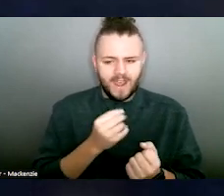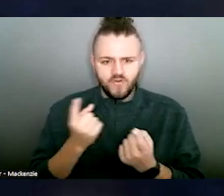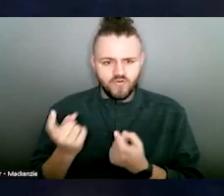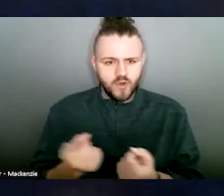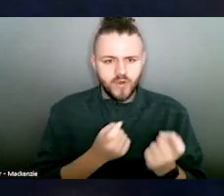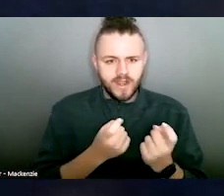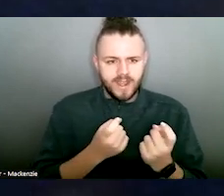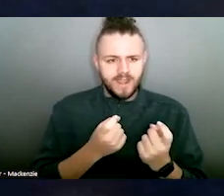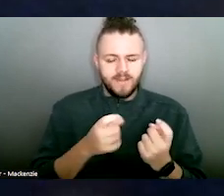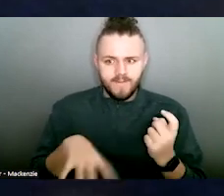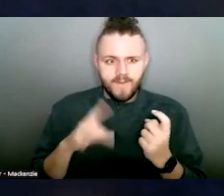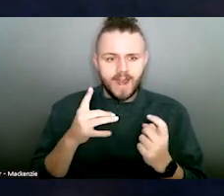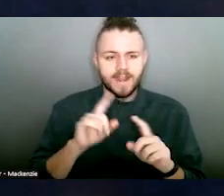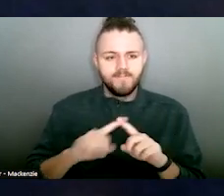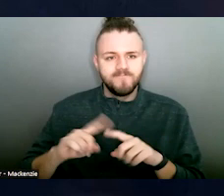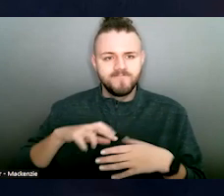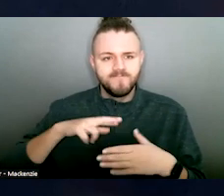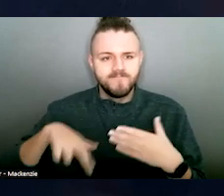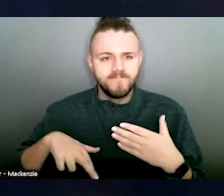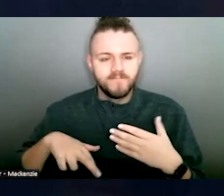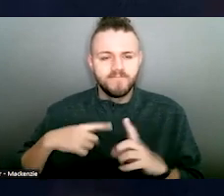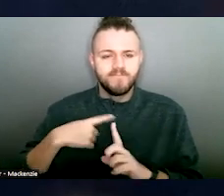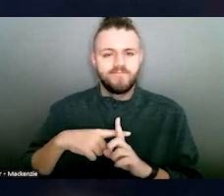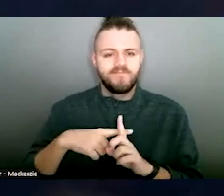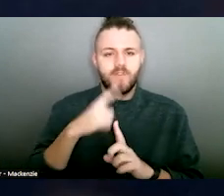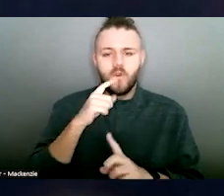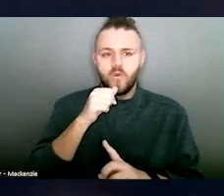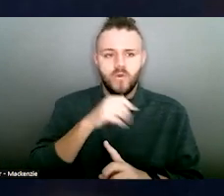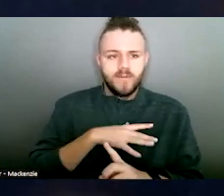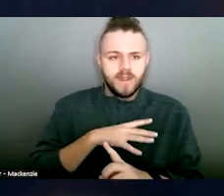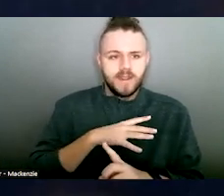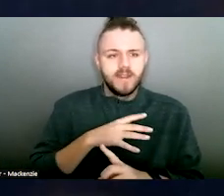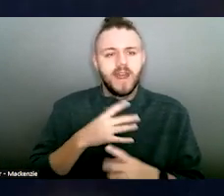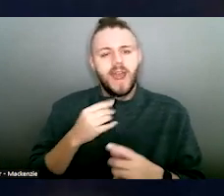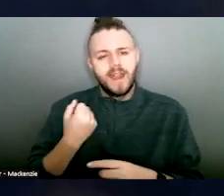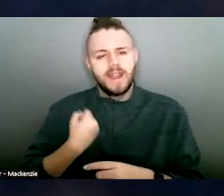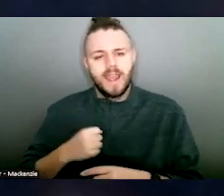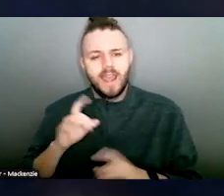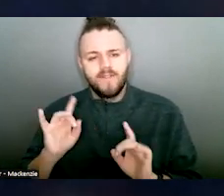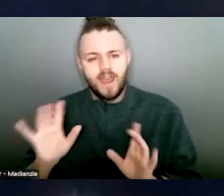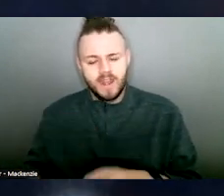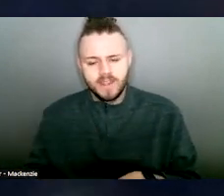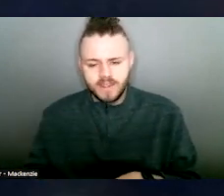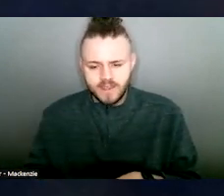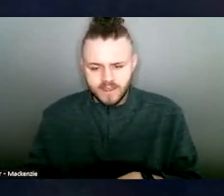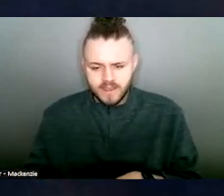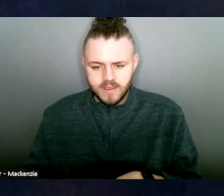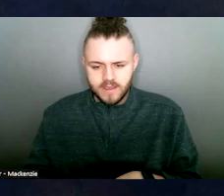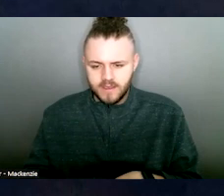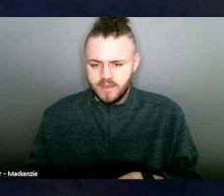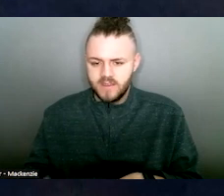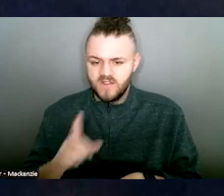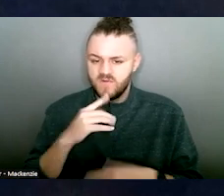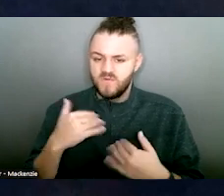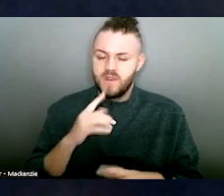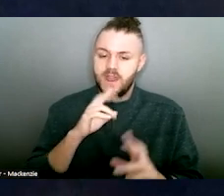outcomes for women and families. So I am very, extremely honored to be here today talking to you